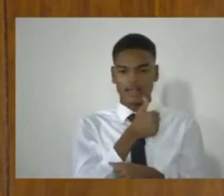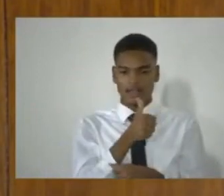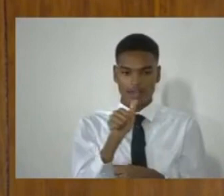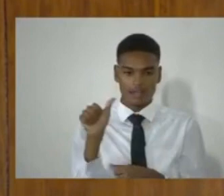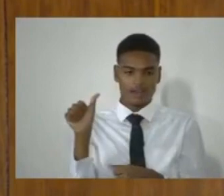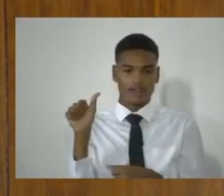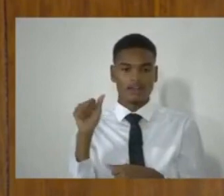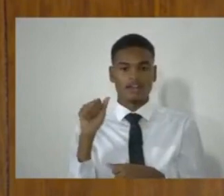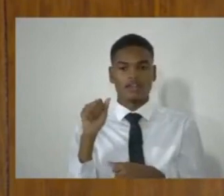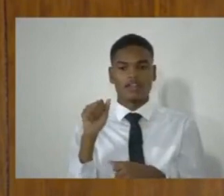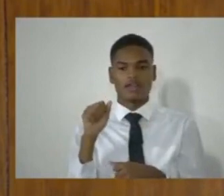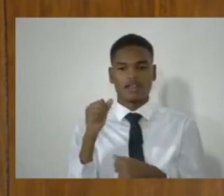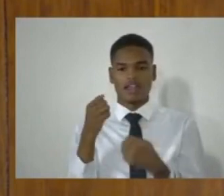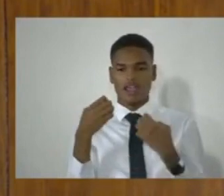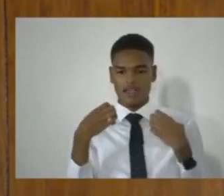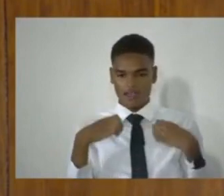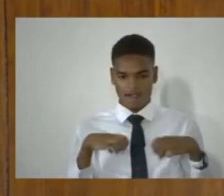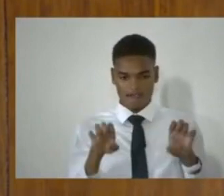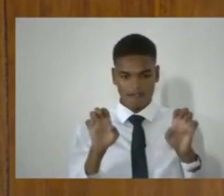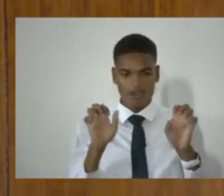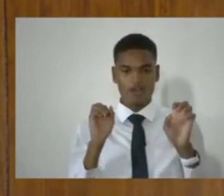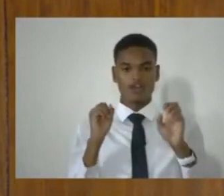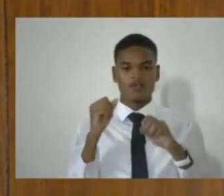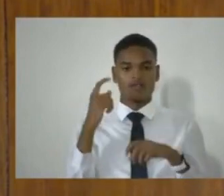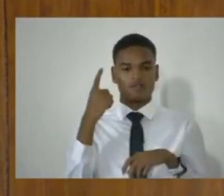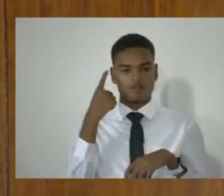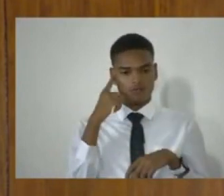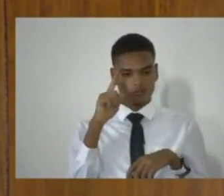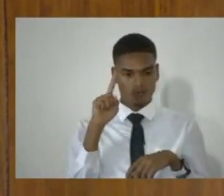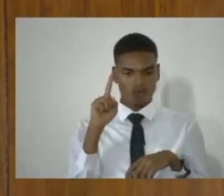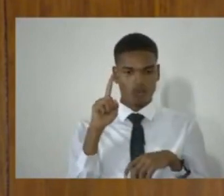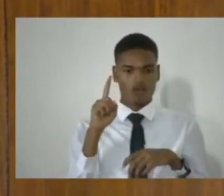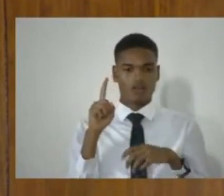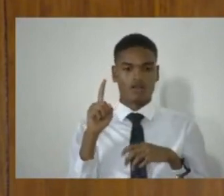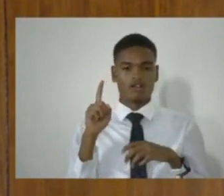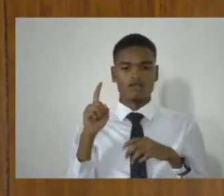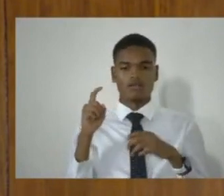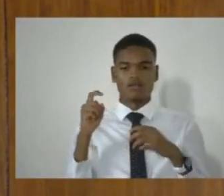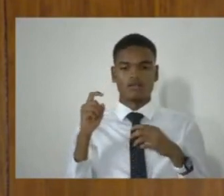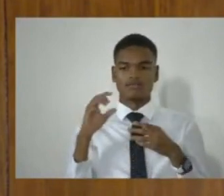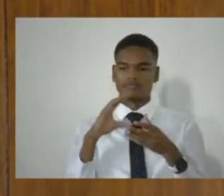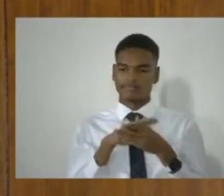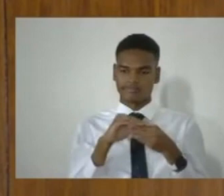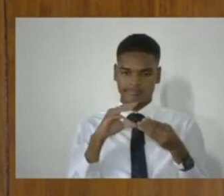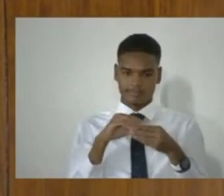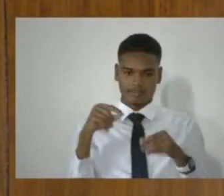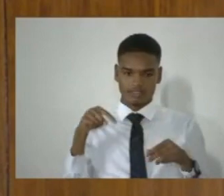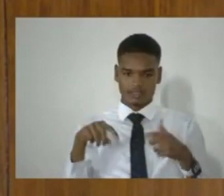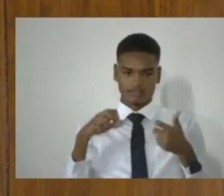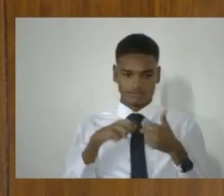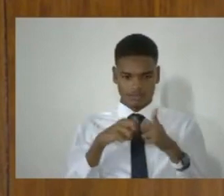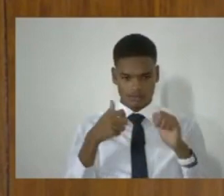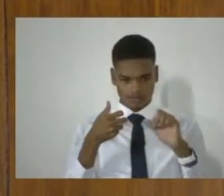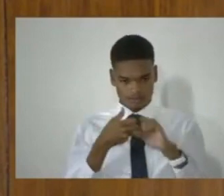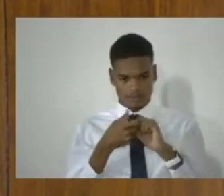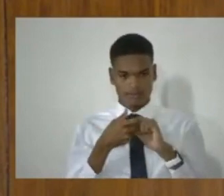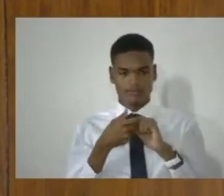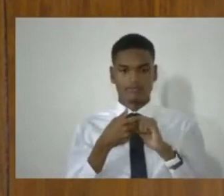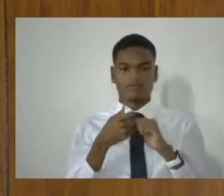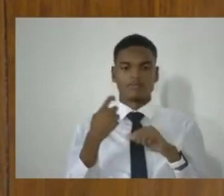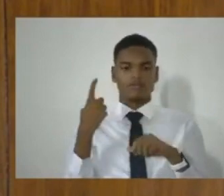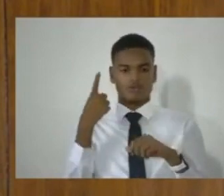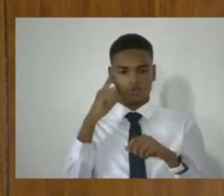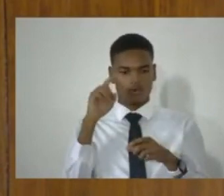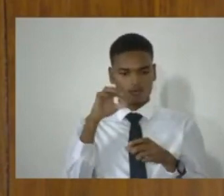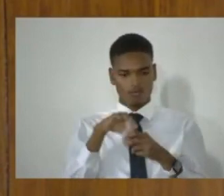fide effort to lawfully address this problem subject to the constraints of the Constitution